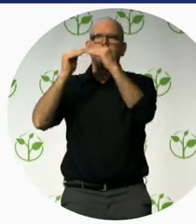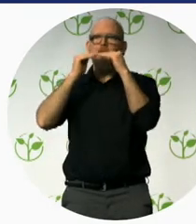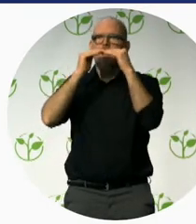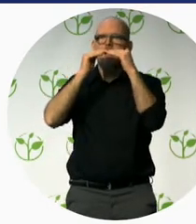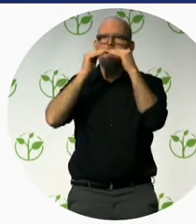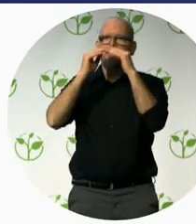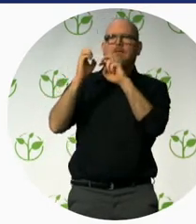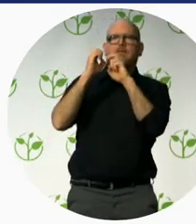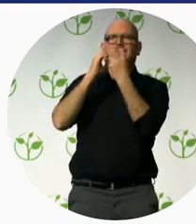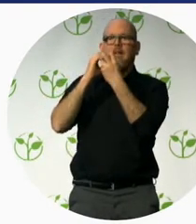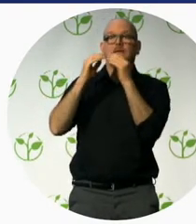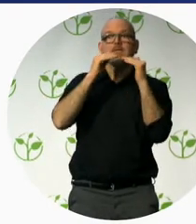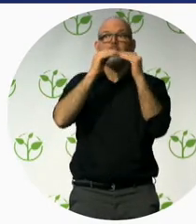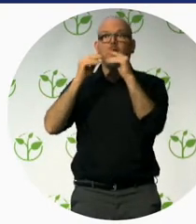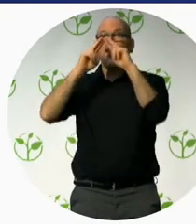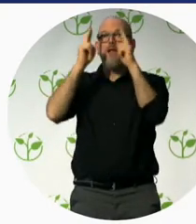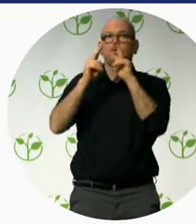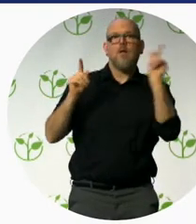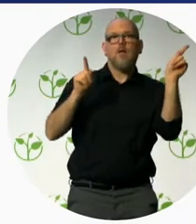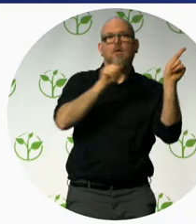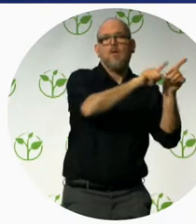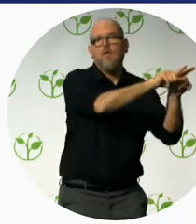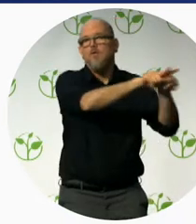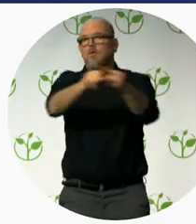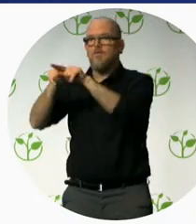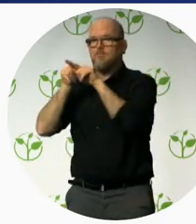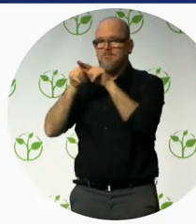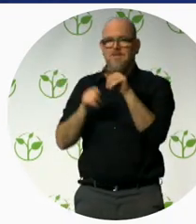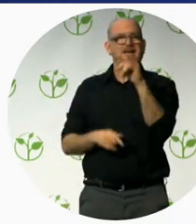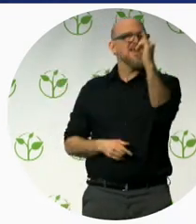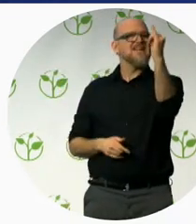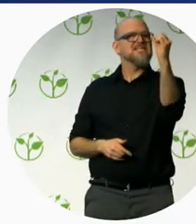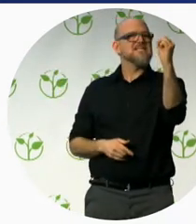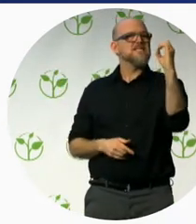developed through the ISO, the International Standards Organization,